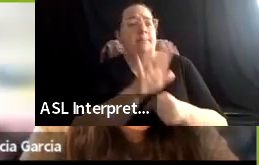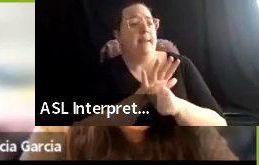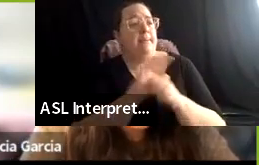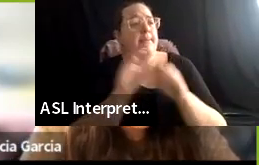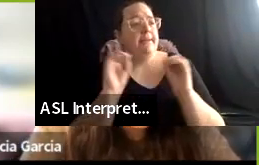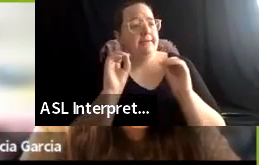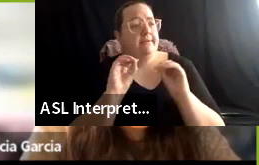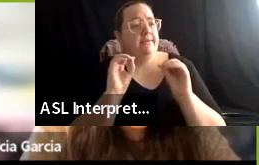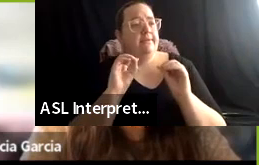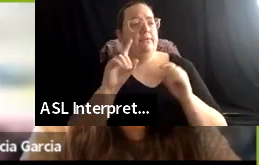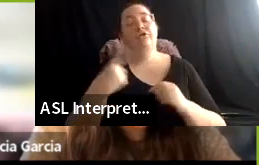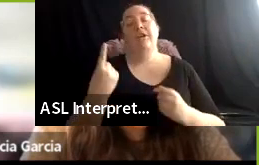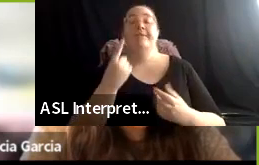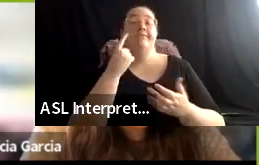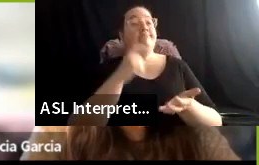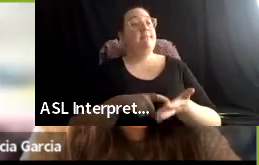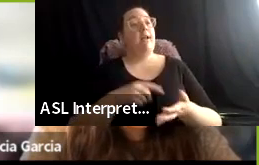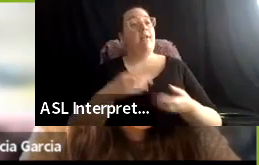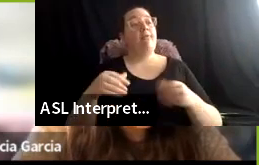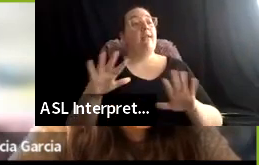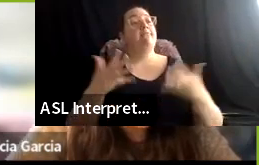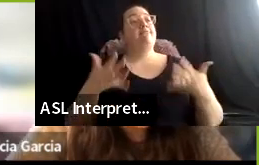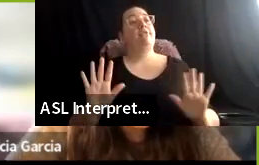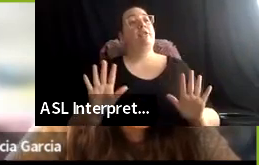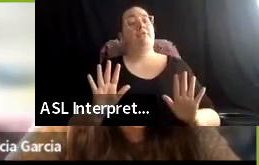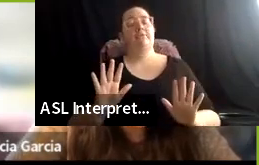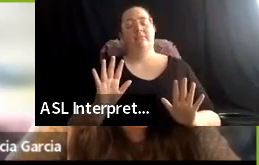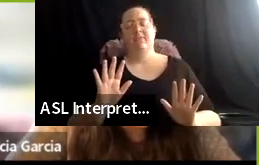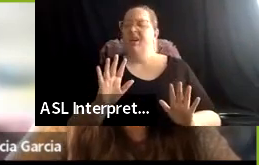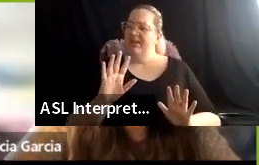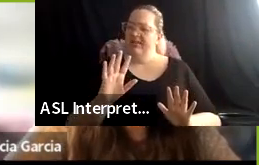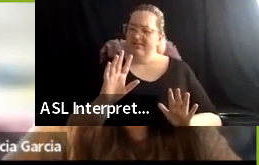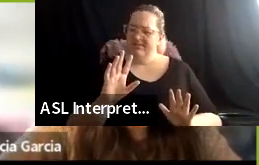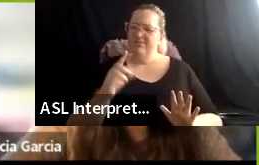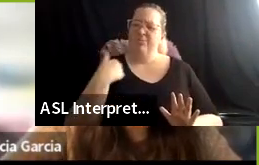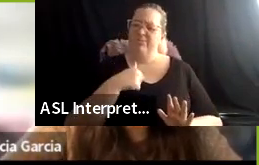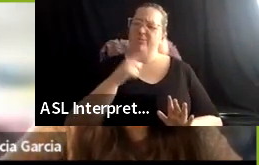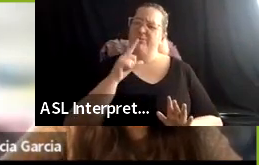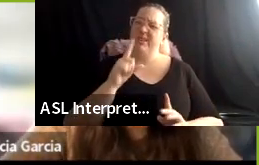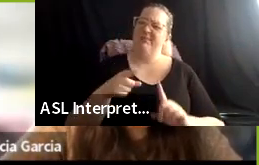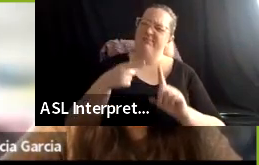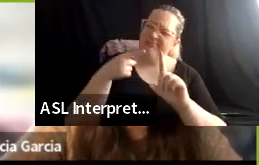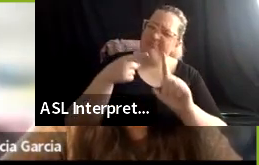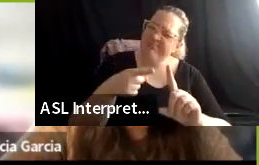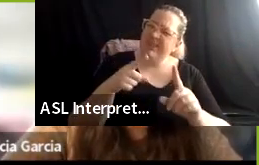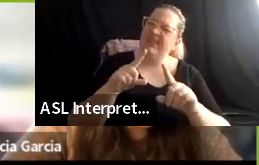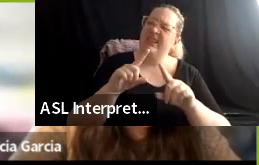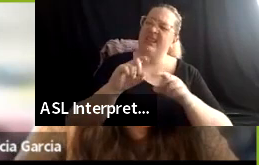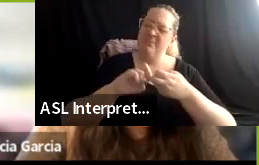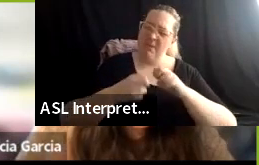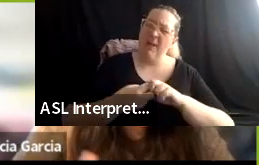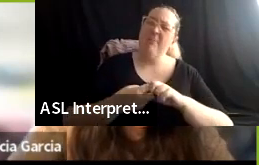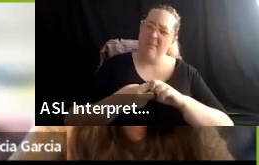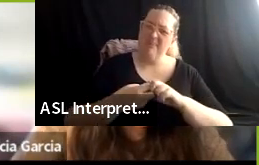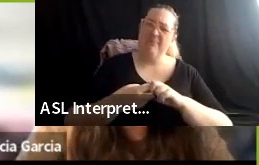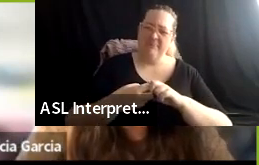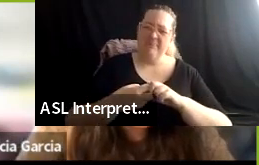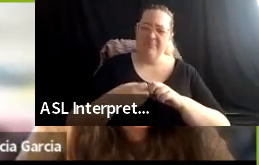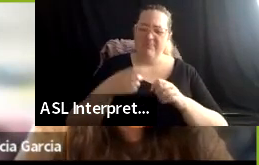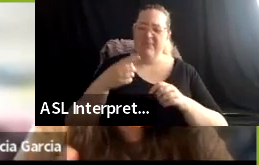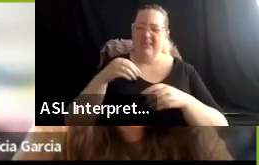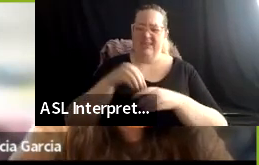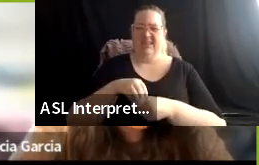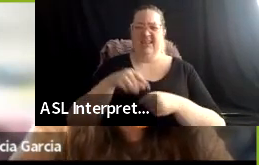acknowledgement. And, um, so we're just kind of pointing to these issues within the survey. And, um, so I think comparing